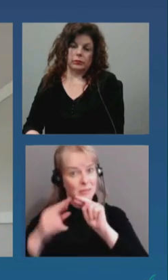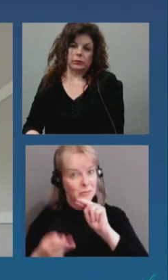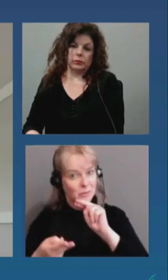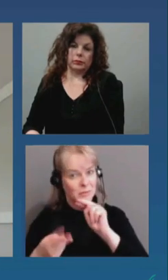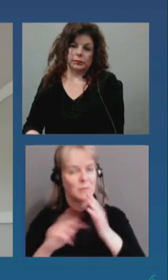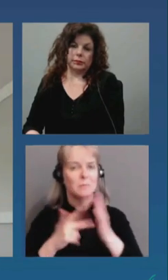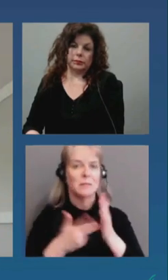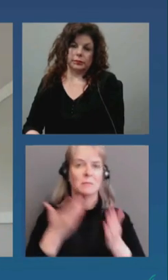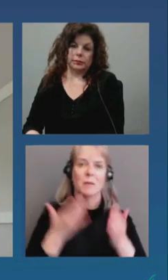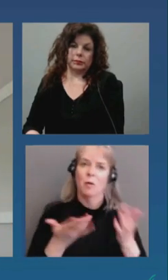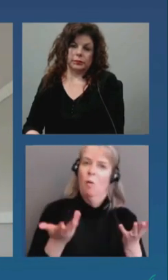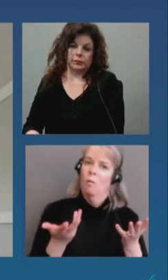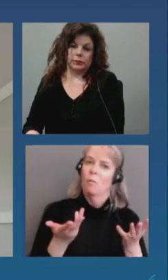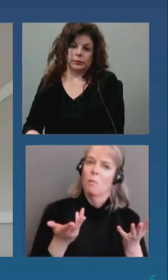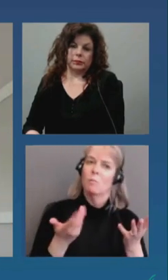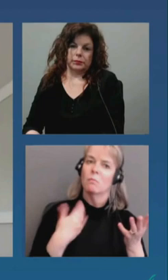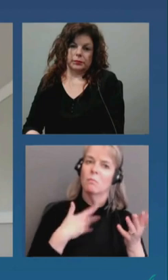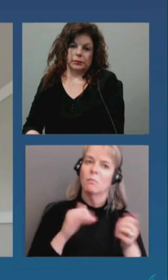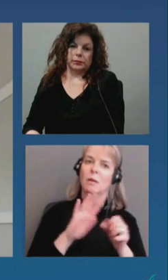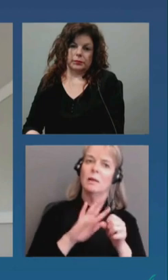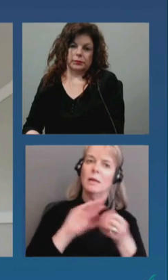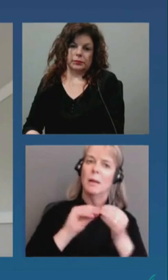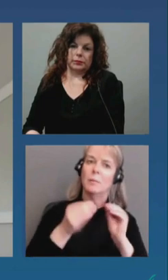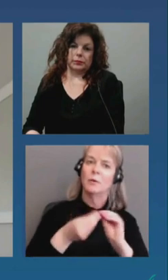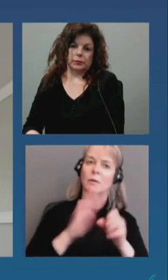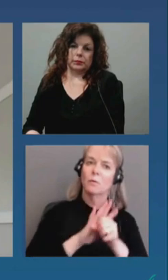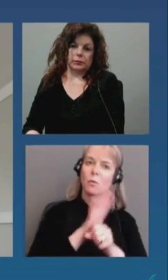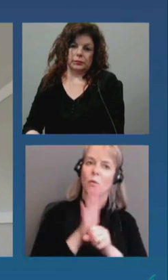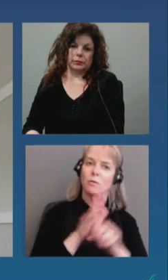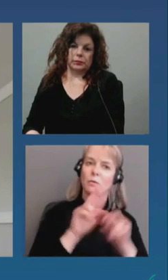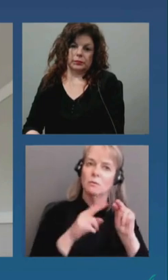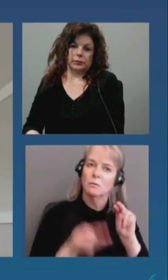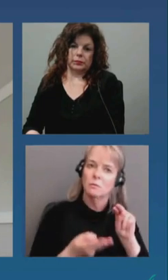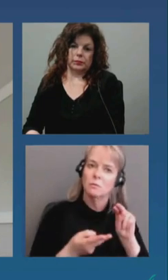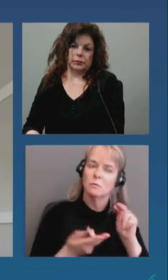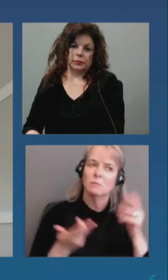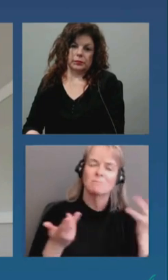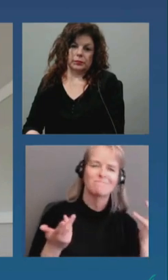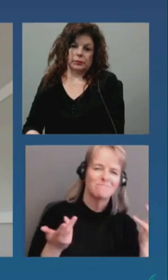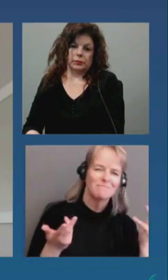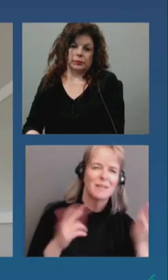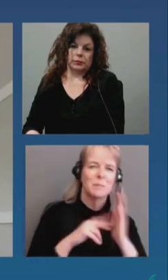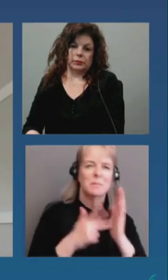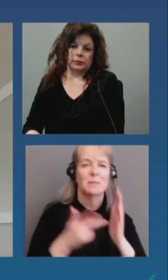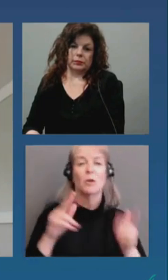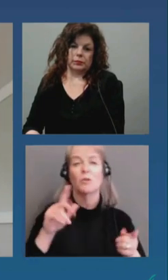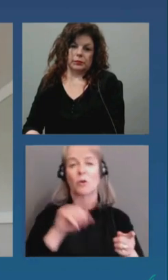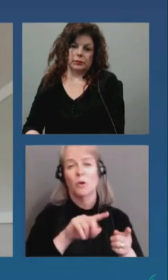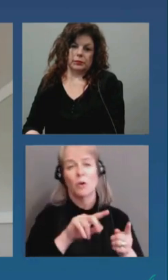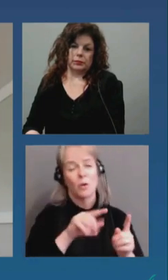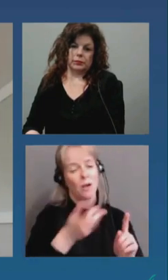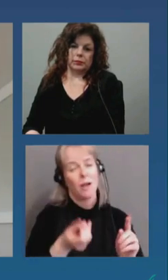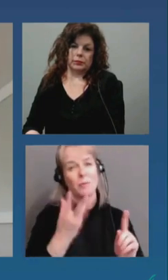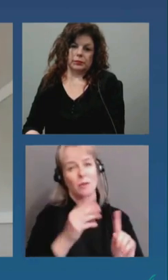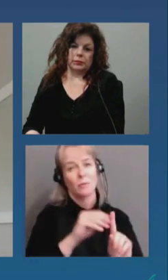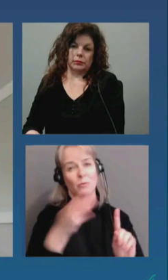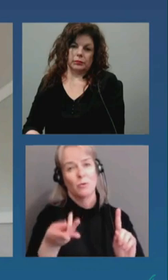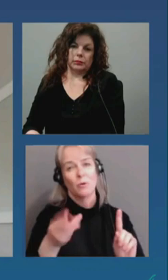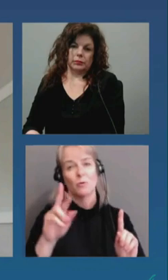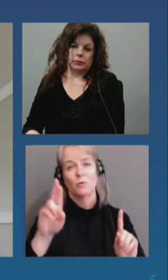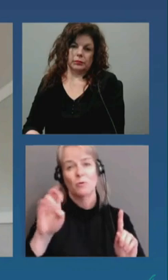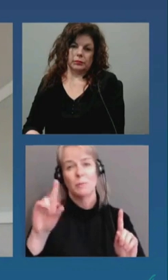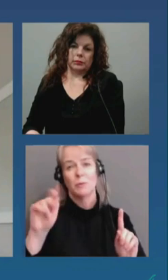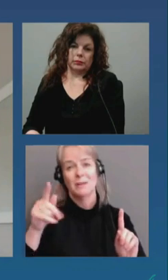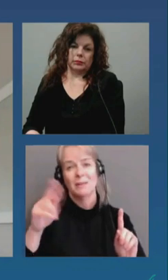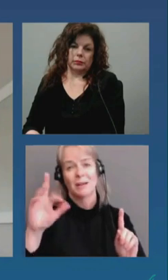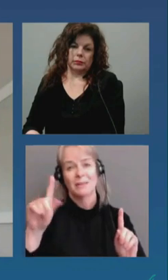that means, you know, again, the reproductive number might not reflect everything exactly in our community. So we're looking